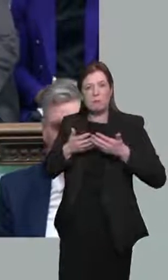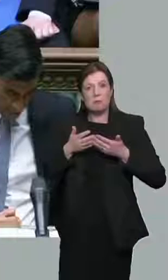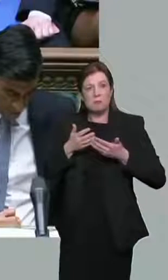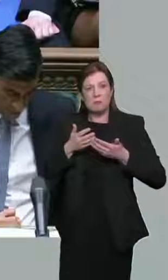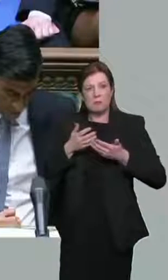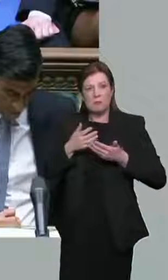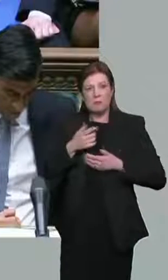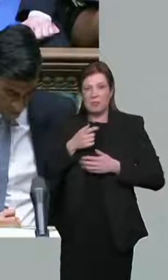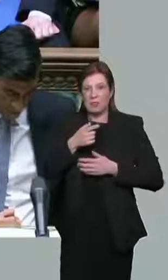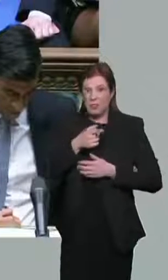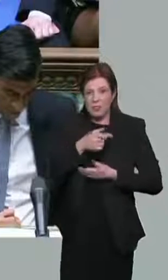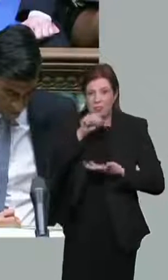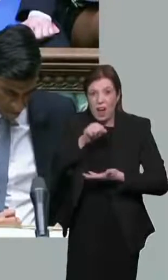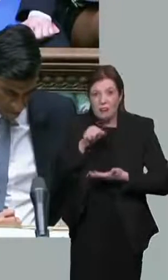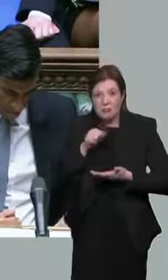himself.